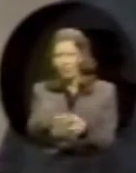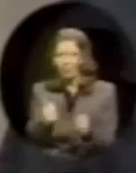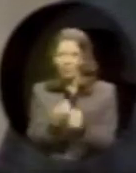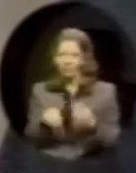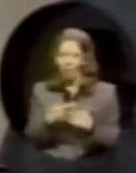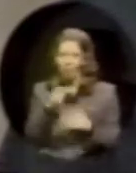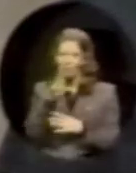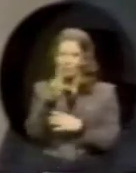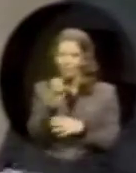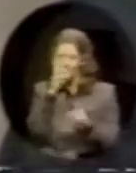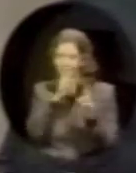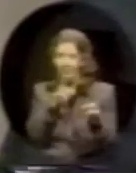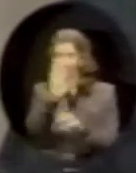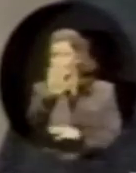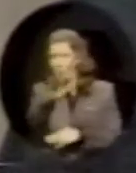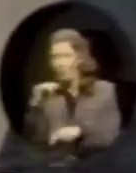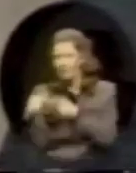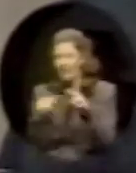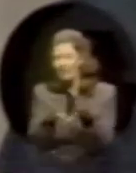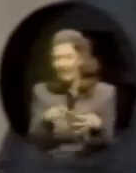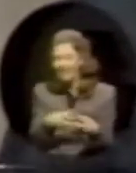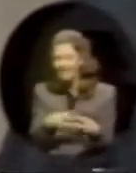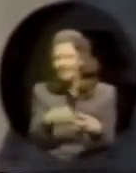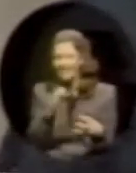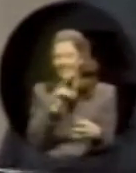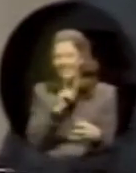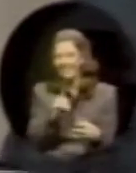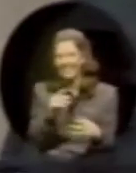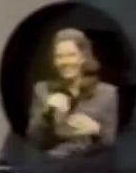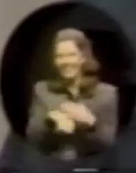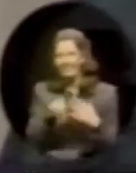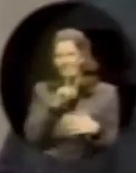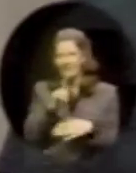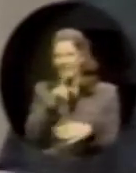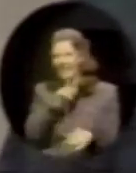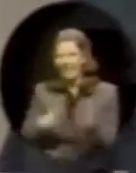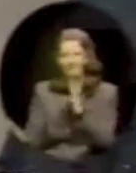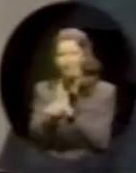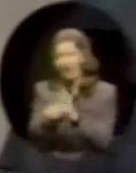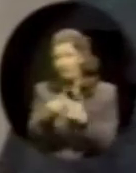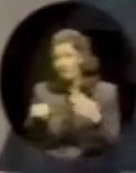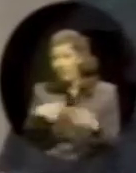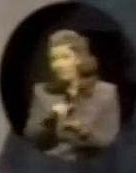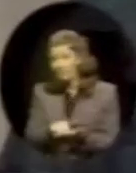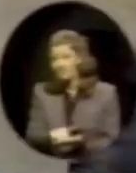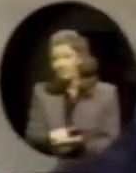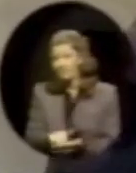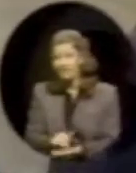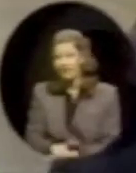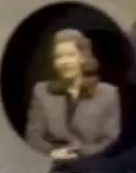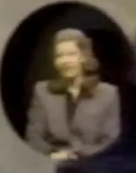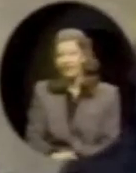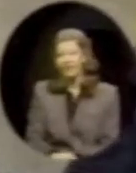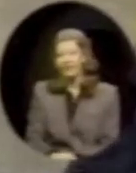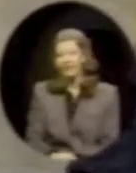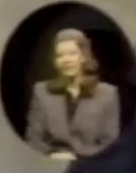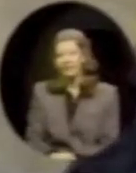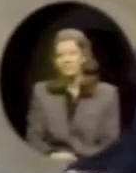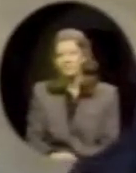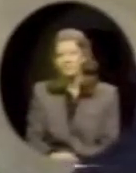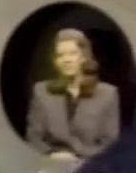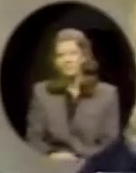due respect, your generation in being out front on this? I think that